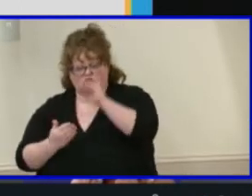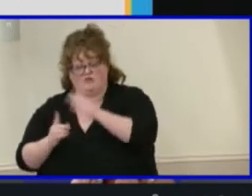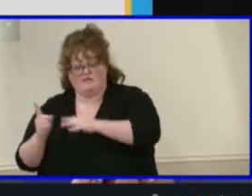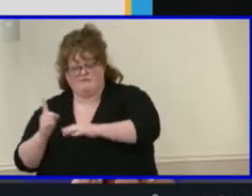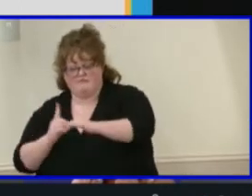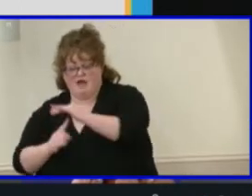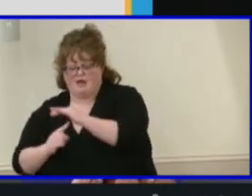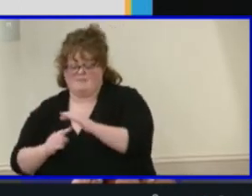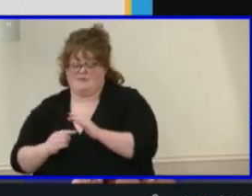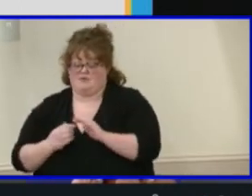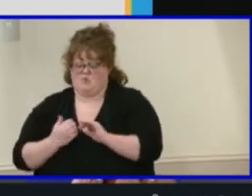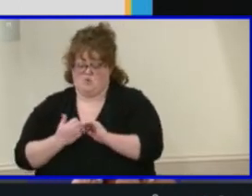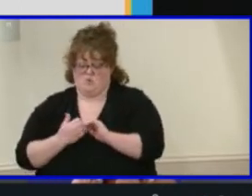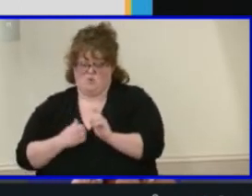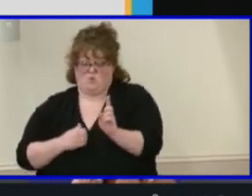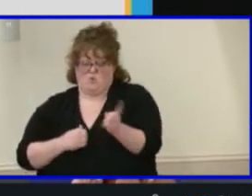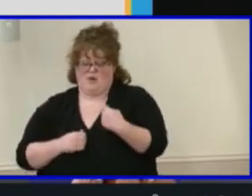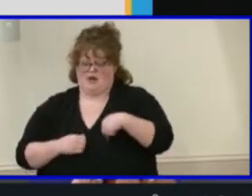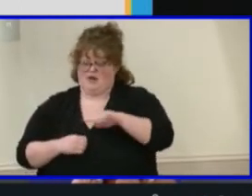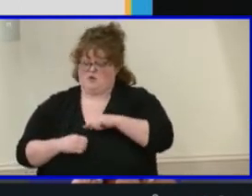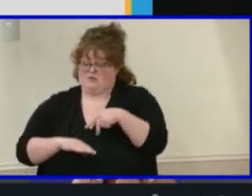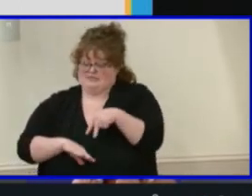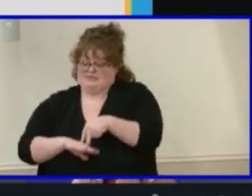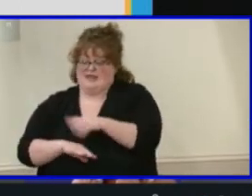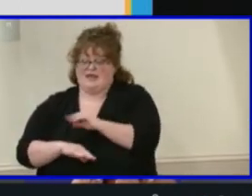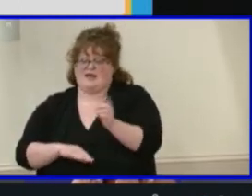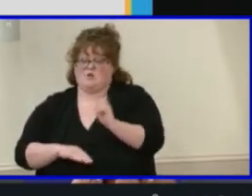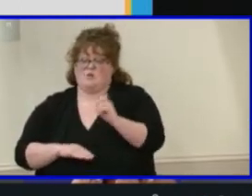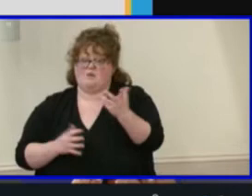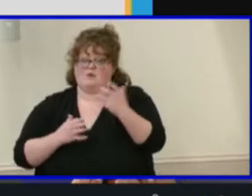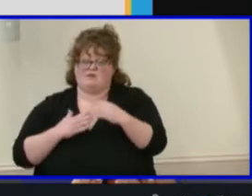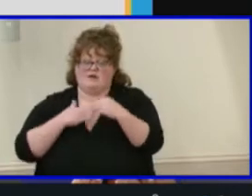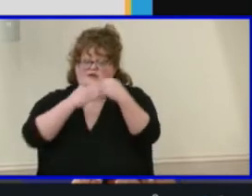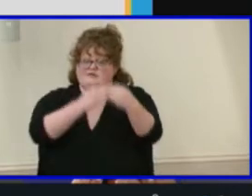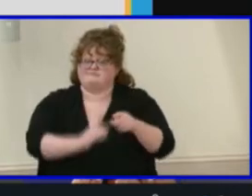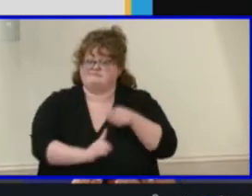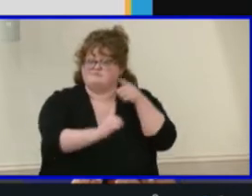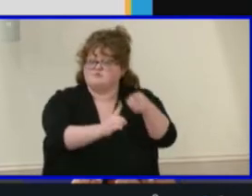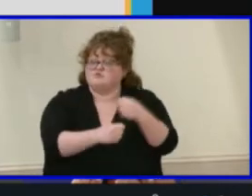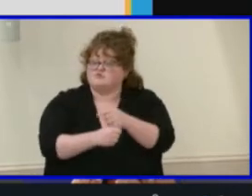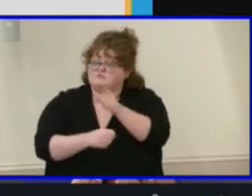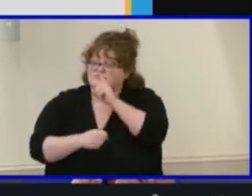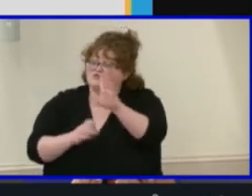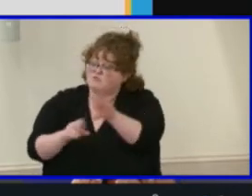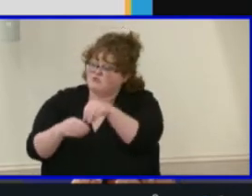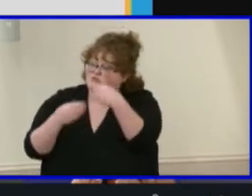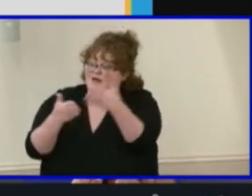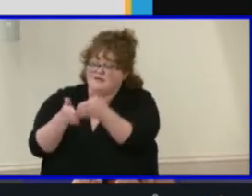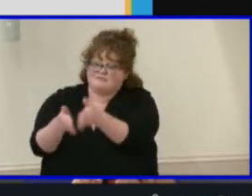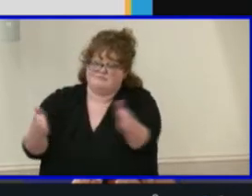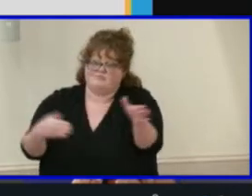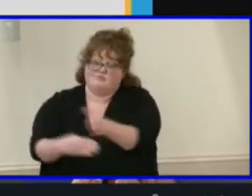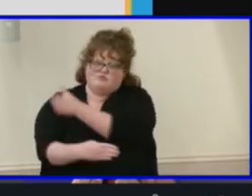we need to go to ensure we are providing opportunity to the broadest range of students.